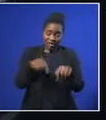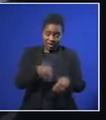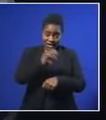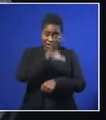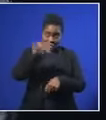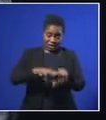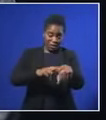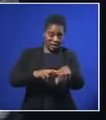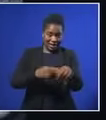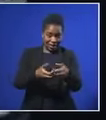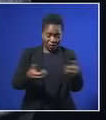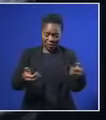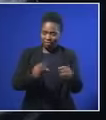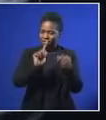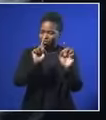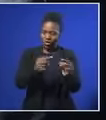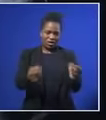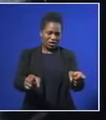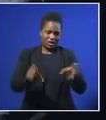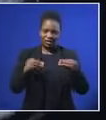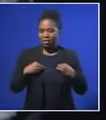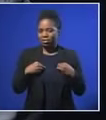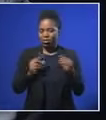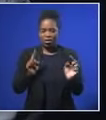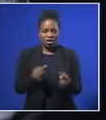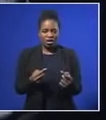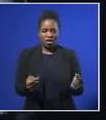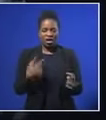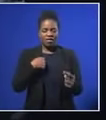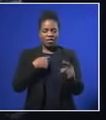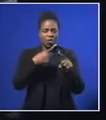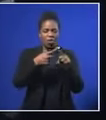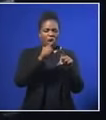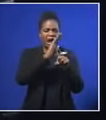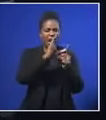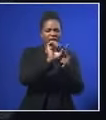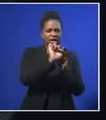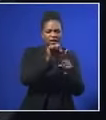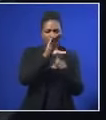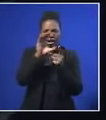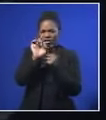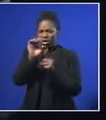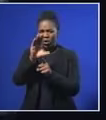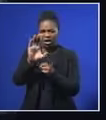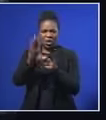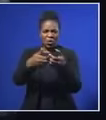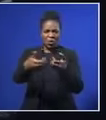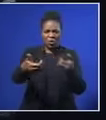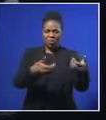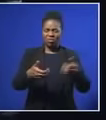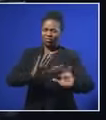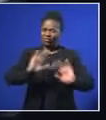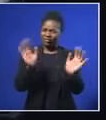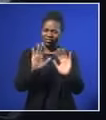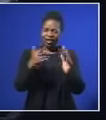in South Africa. There is no place for tribalism in our country.